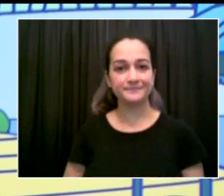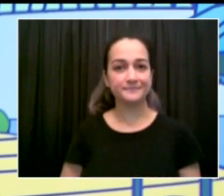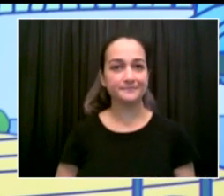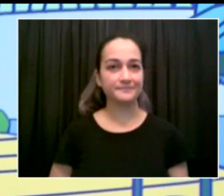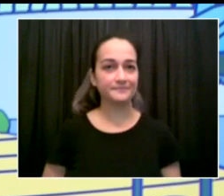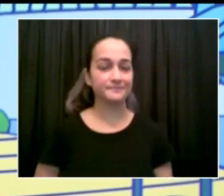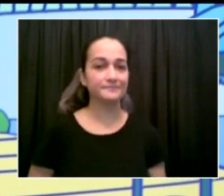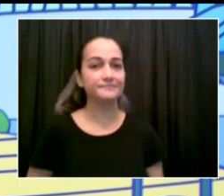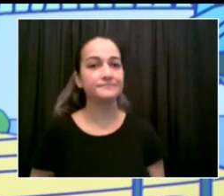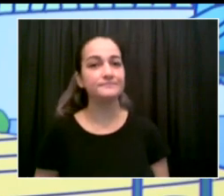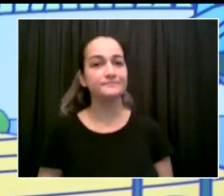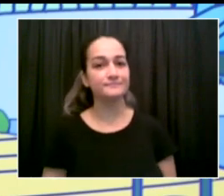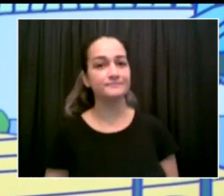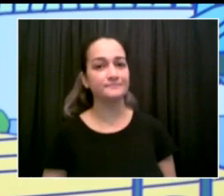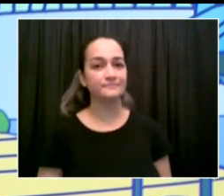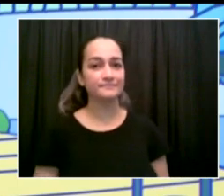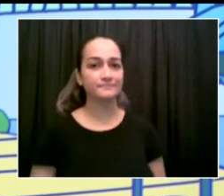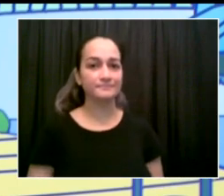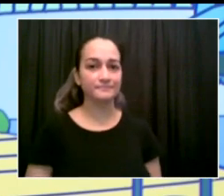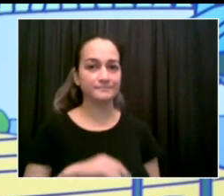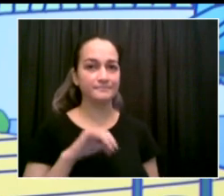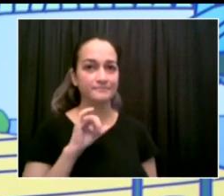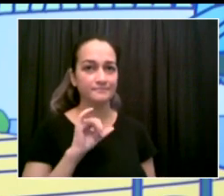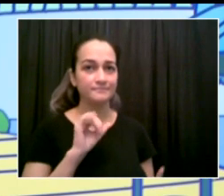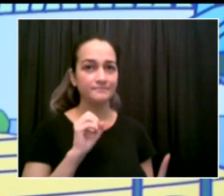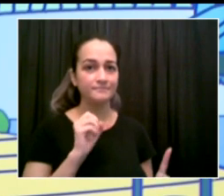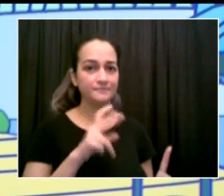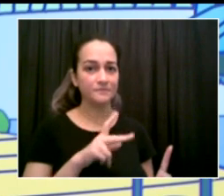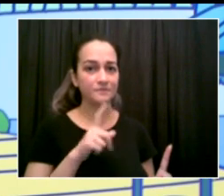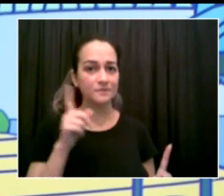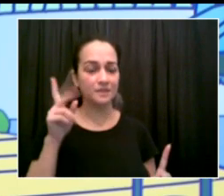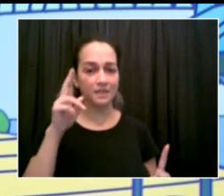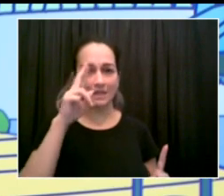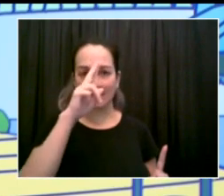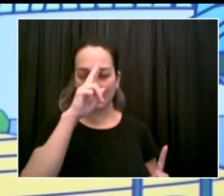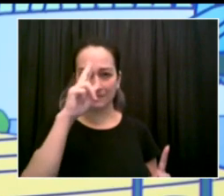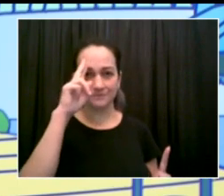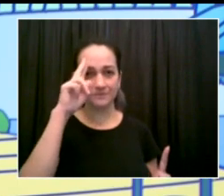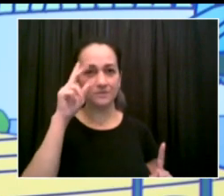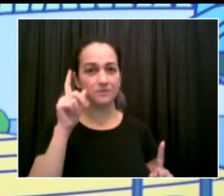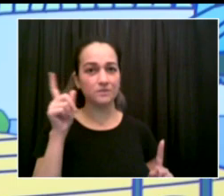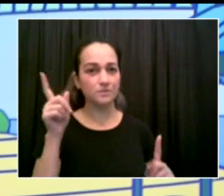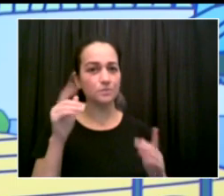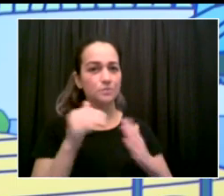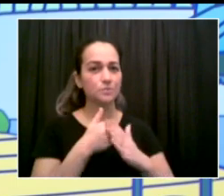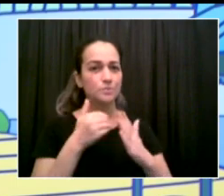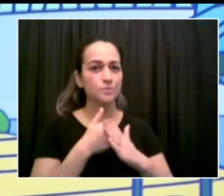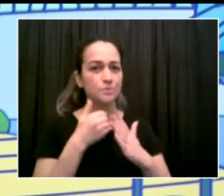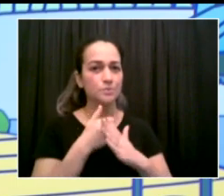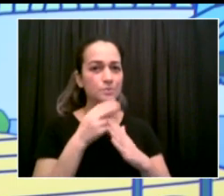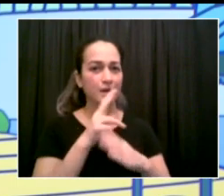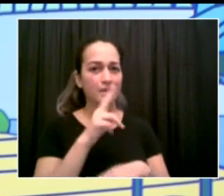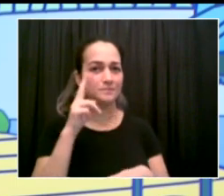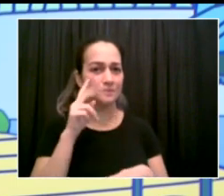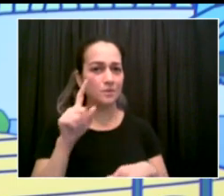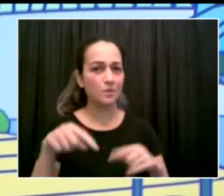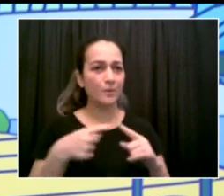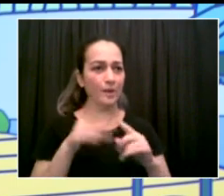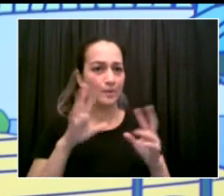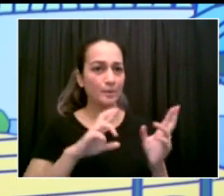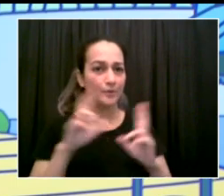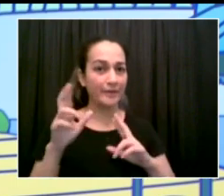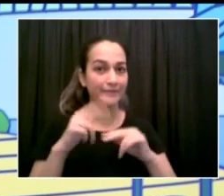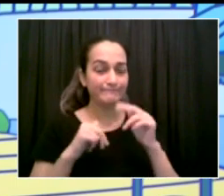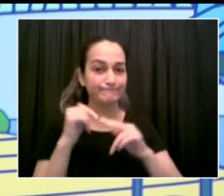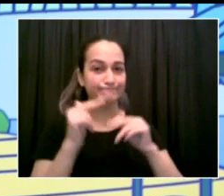get it up and running? I'll turn to the borough president. don't think we have Mitch Katz on. We do have Mitch Katz on. Okay.